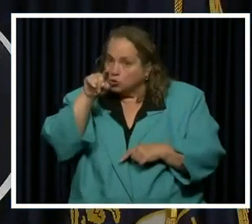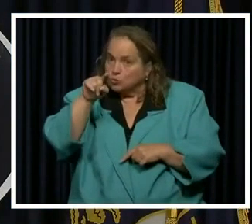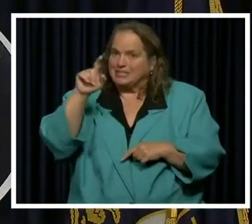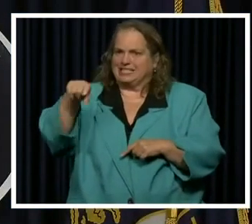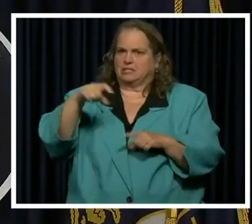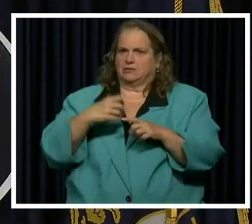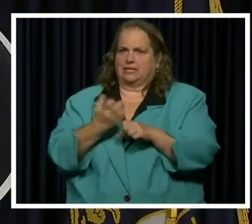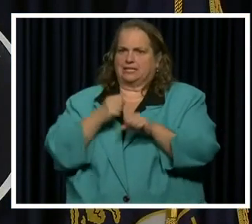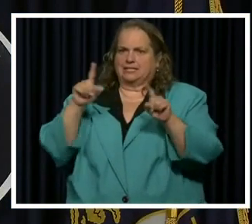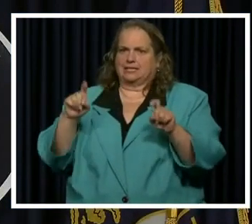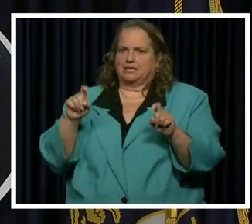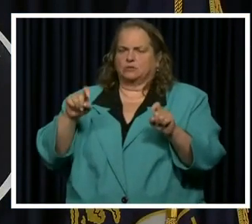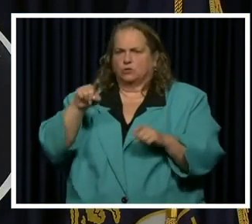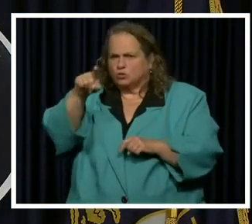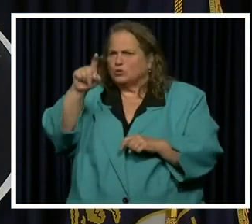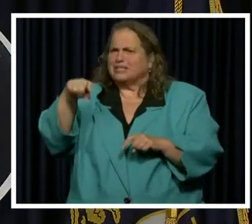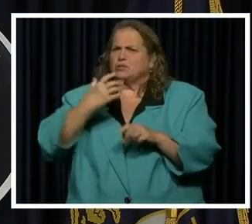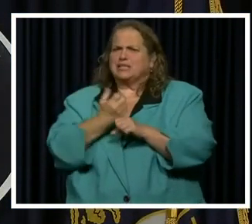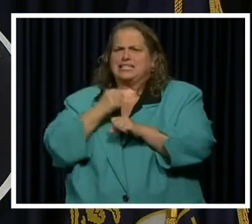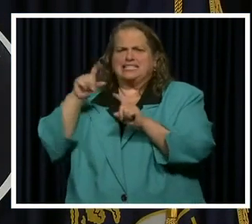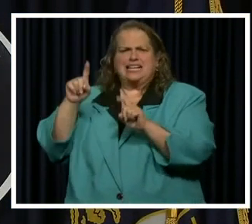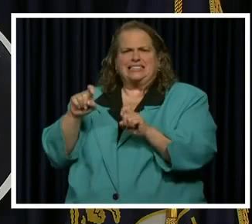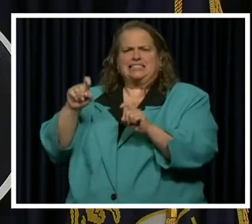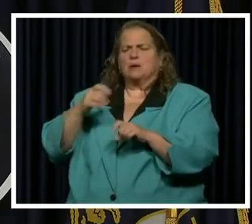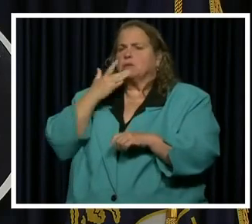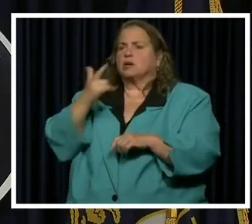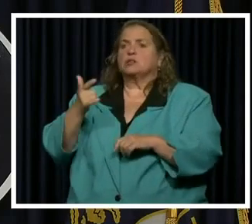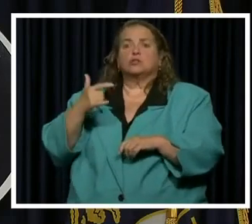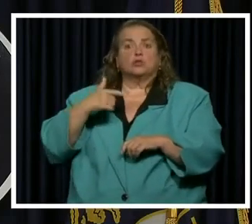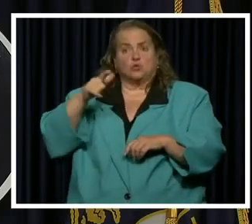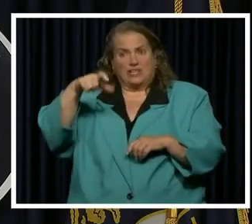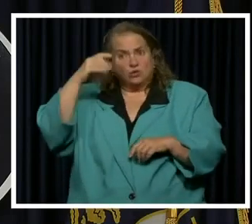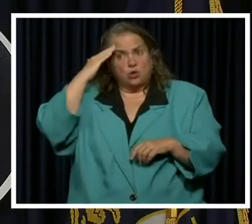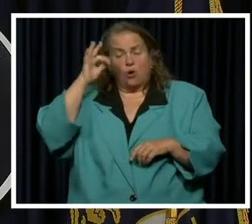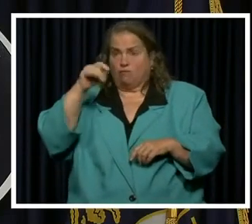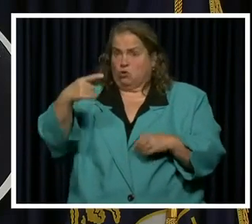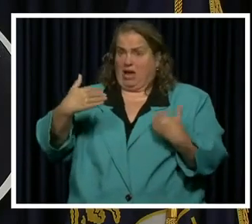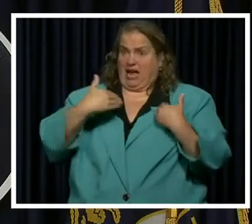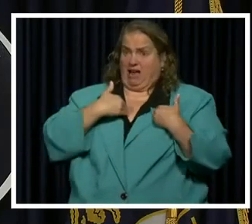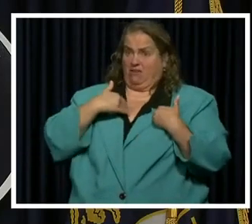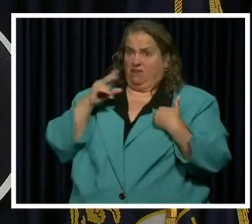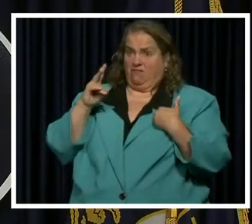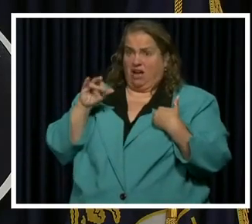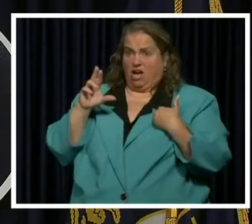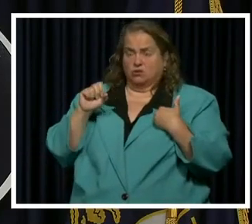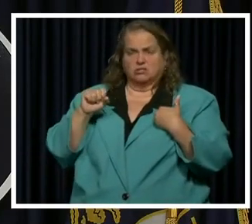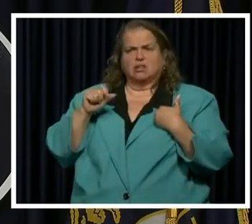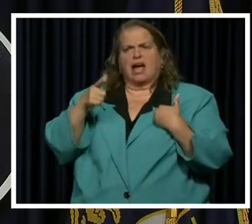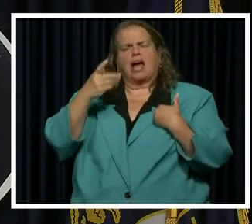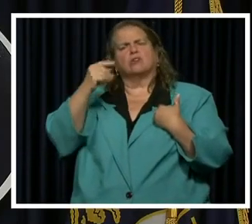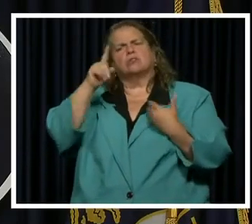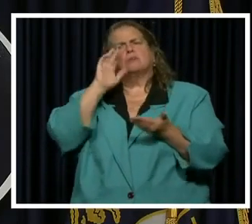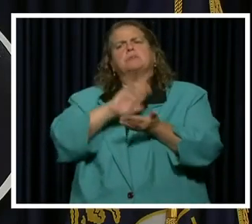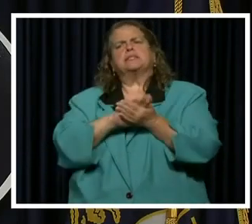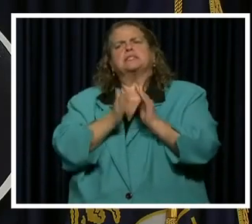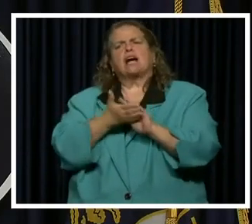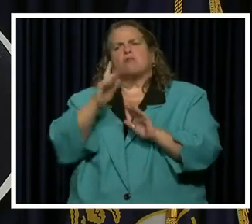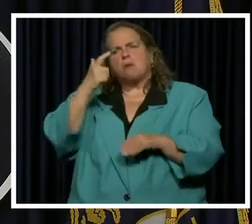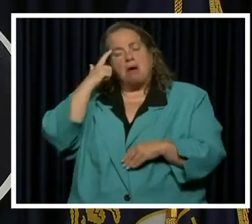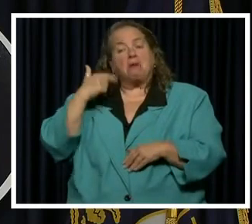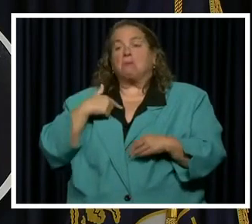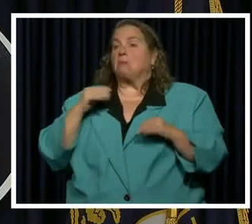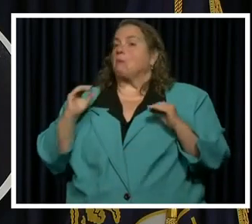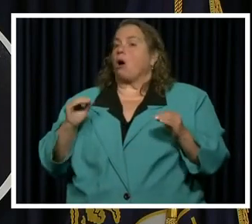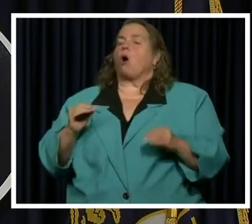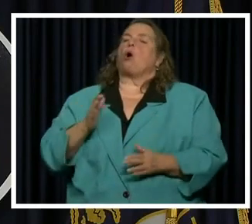tested. You need to get tested because we need to know if you have the virus and it's going to be a lot of peace of mind for you to know that you don't. But we